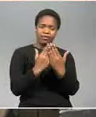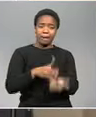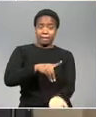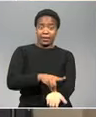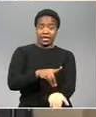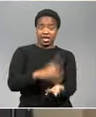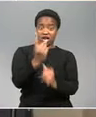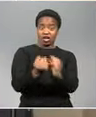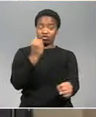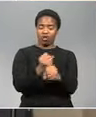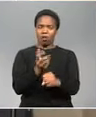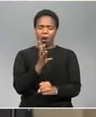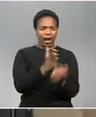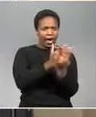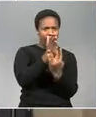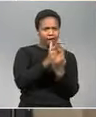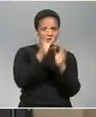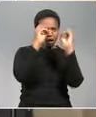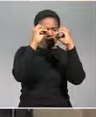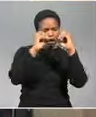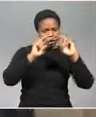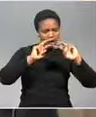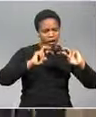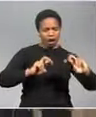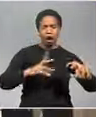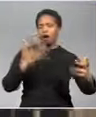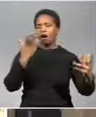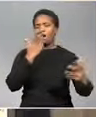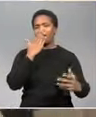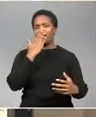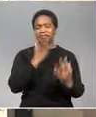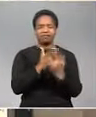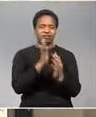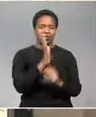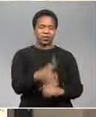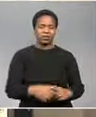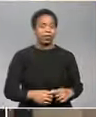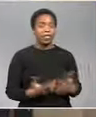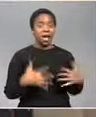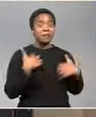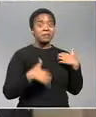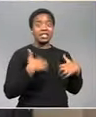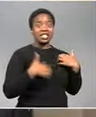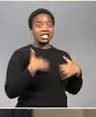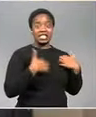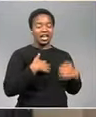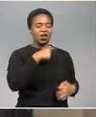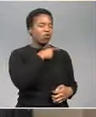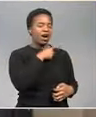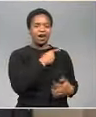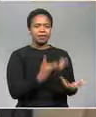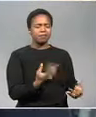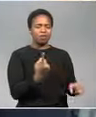access to information once he's at university will be easy oh I'm quite excited because I mean I've